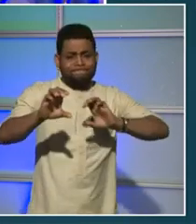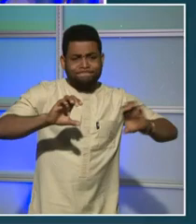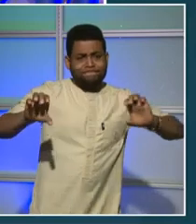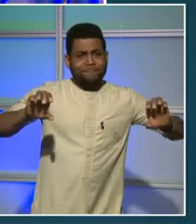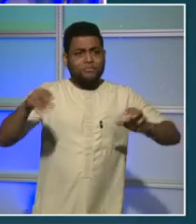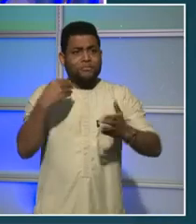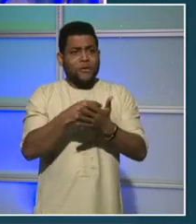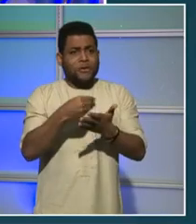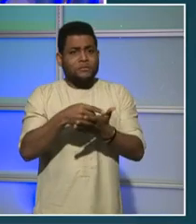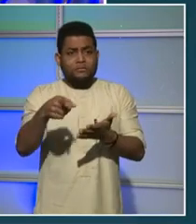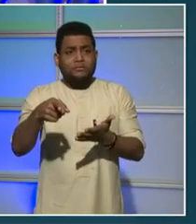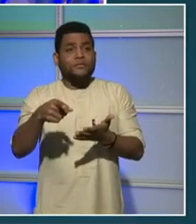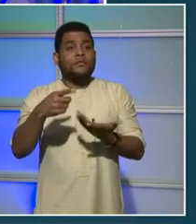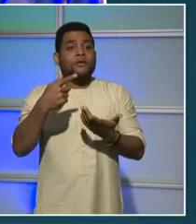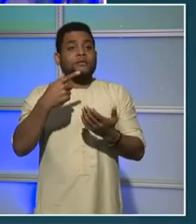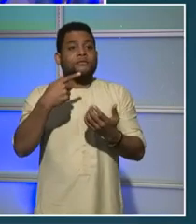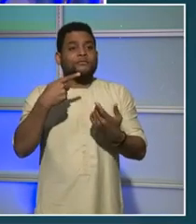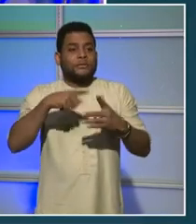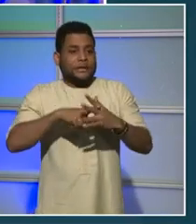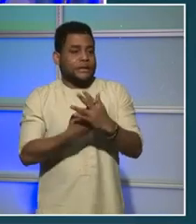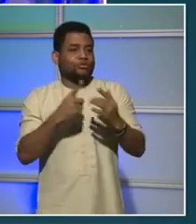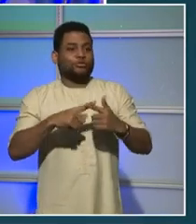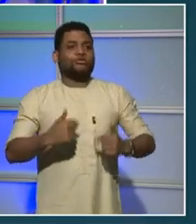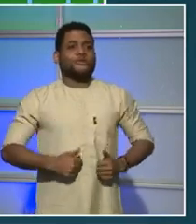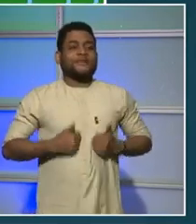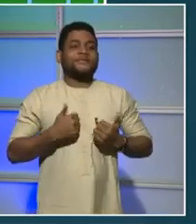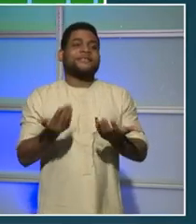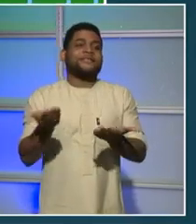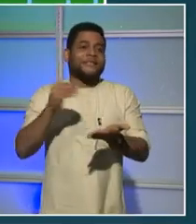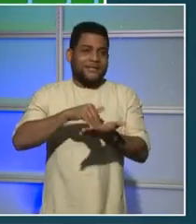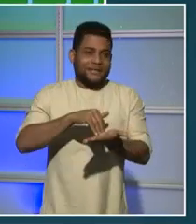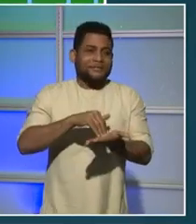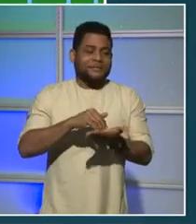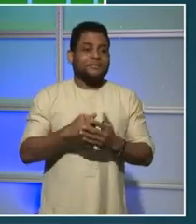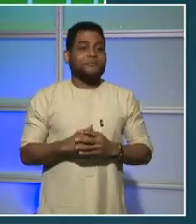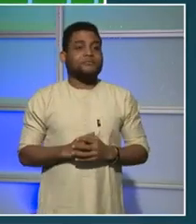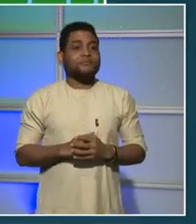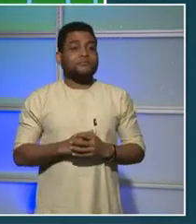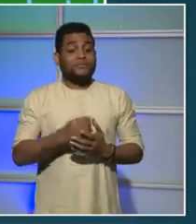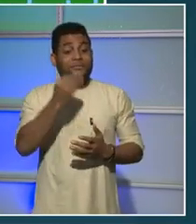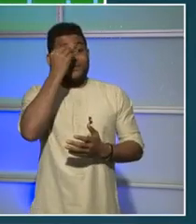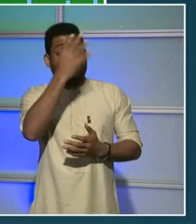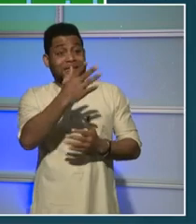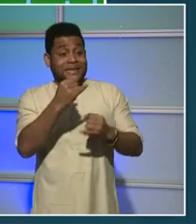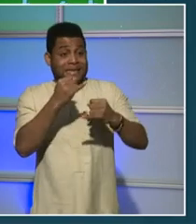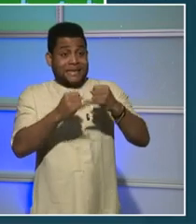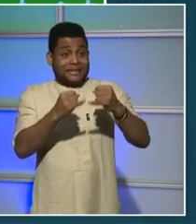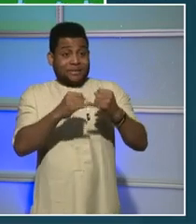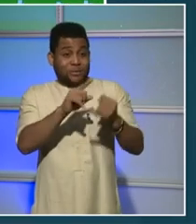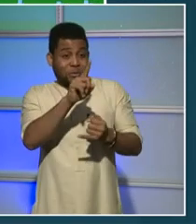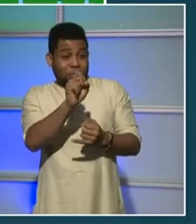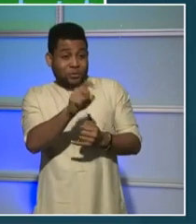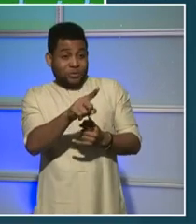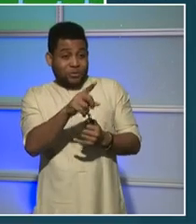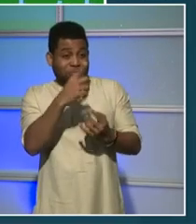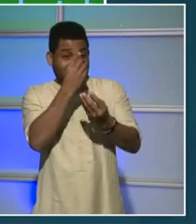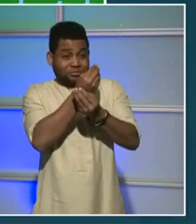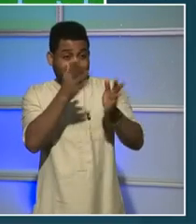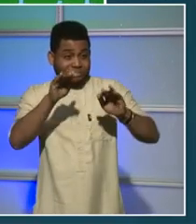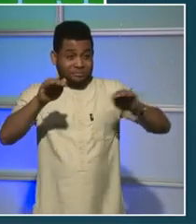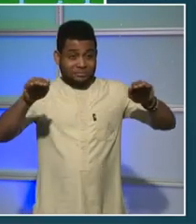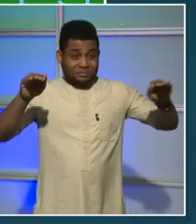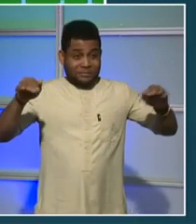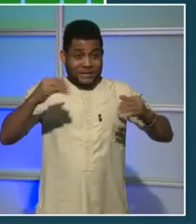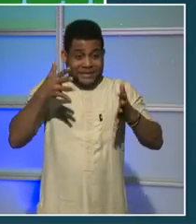get back on their feet. All right, Mayor, we've come to that time where we have one last question. I do want to remind everyone you can go to budget.dc